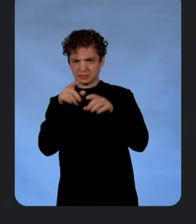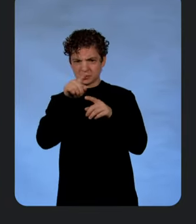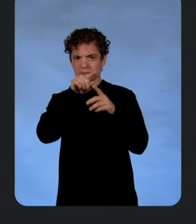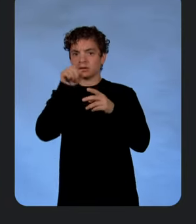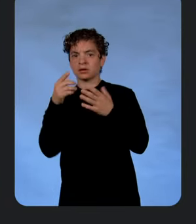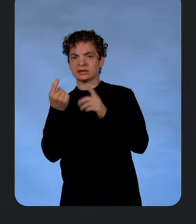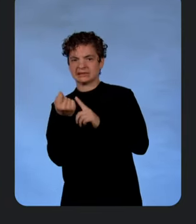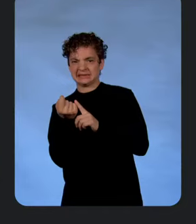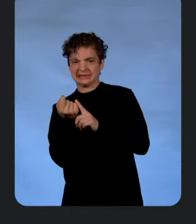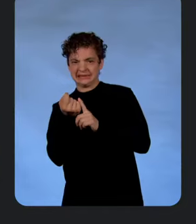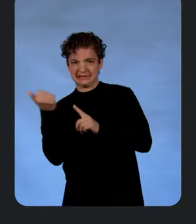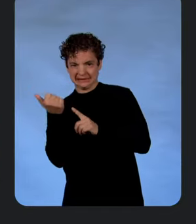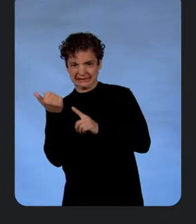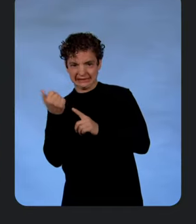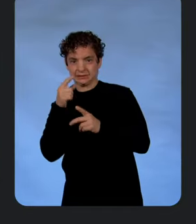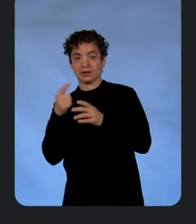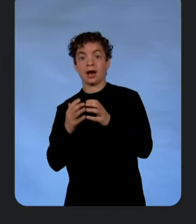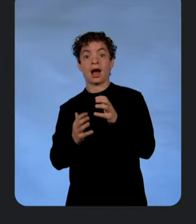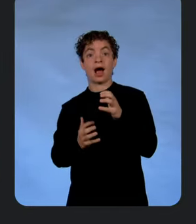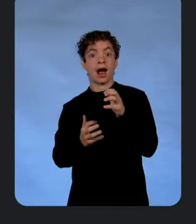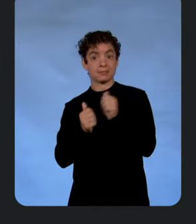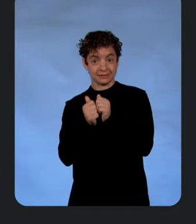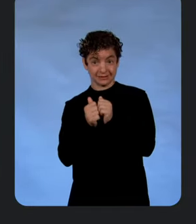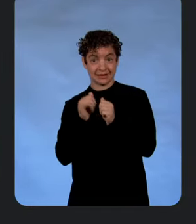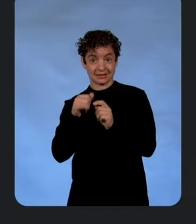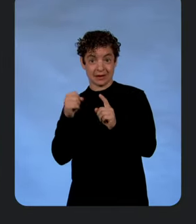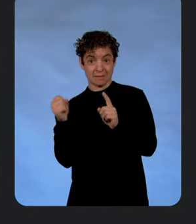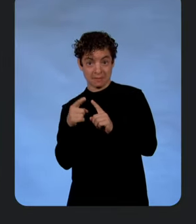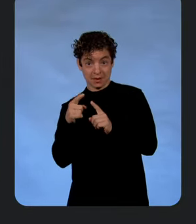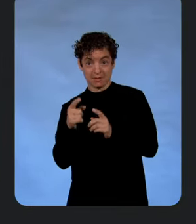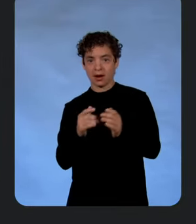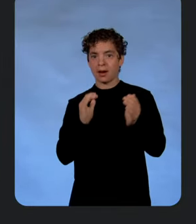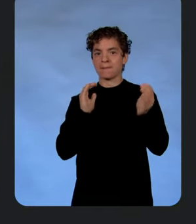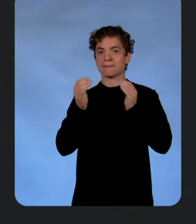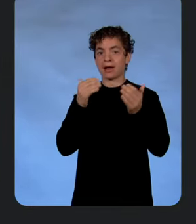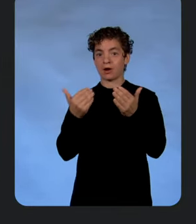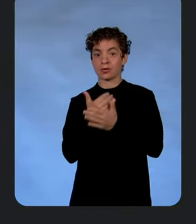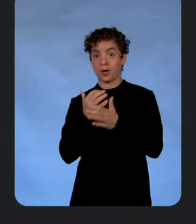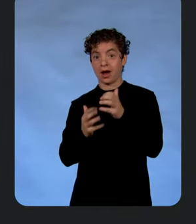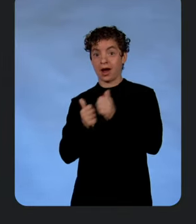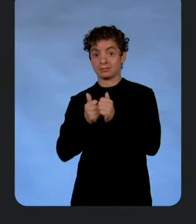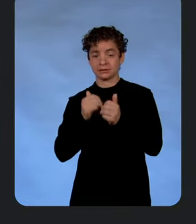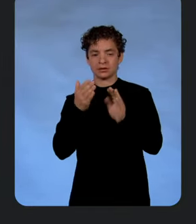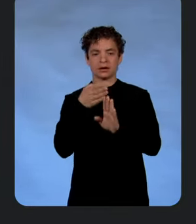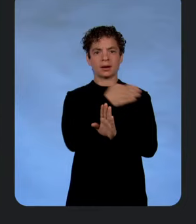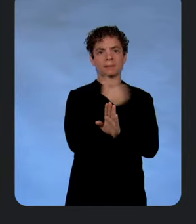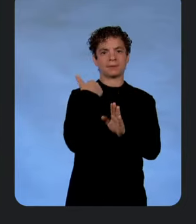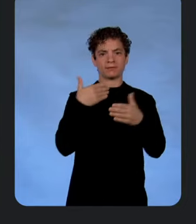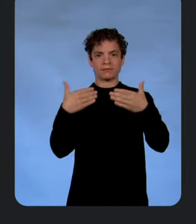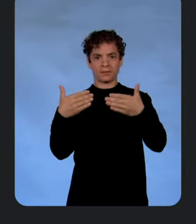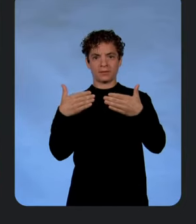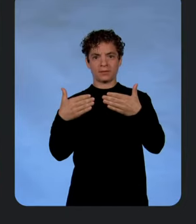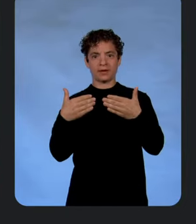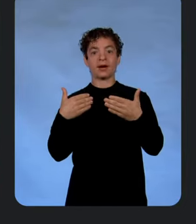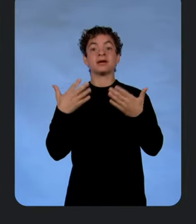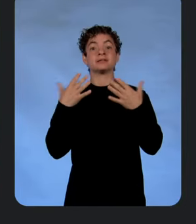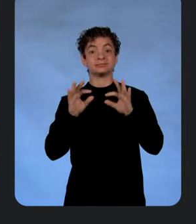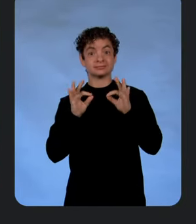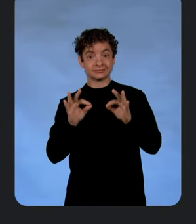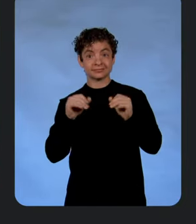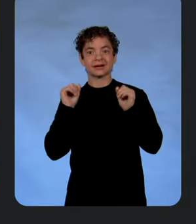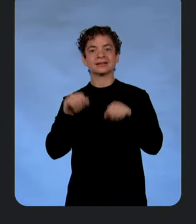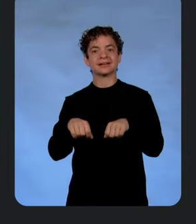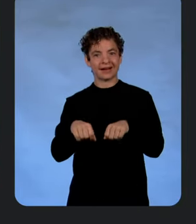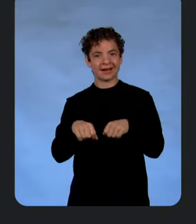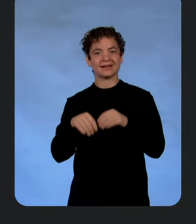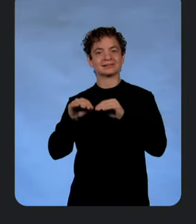extract examples of these poor interactions, update the prompts, and then compare the new prompt output to what was there before. Then we can deploy